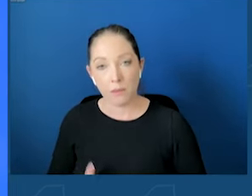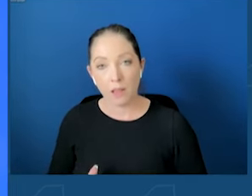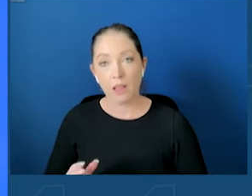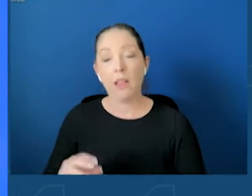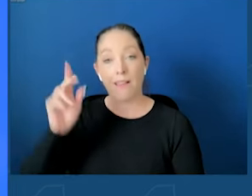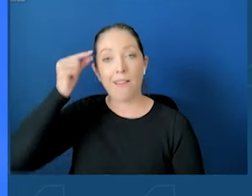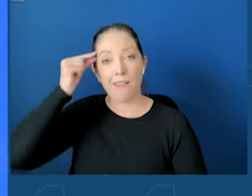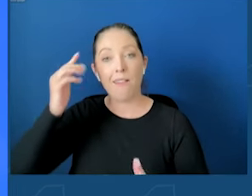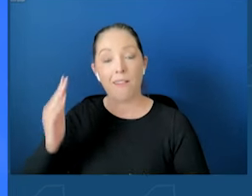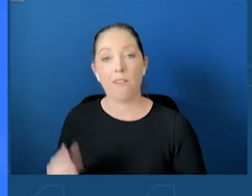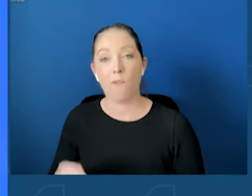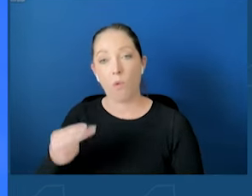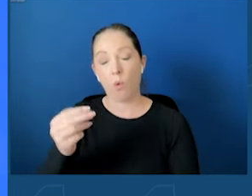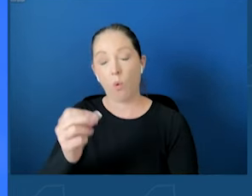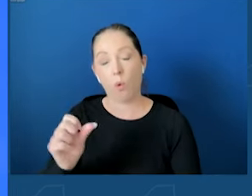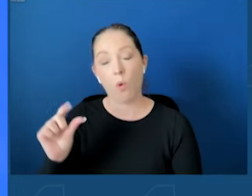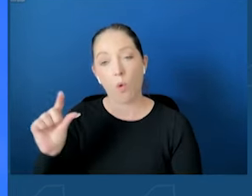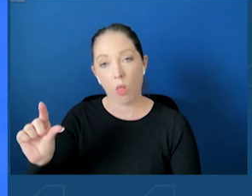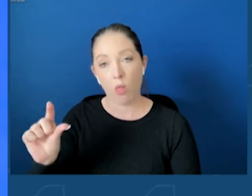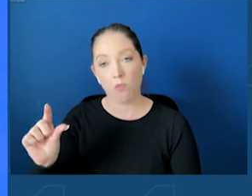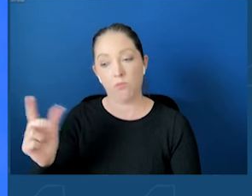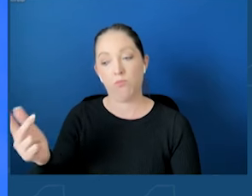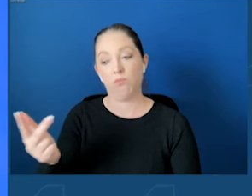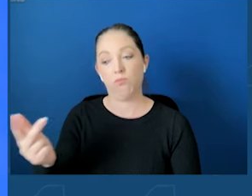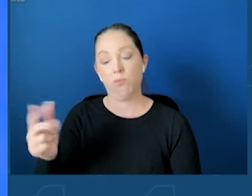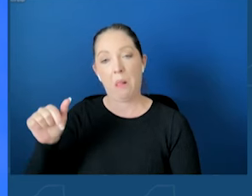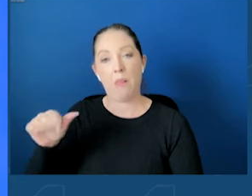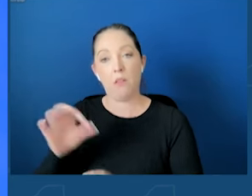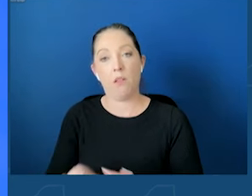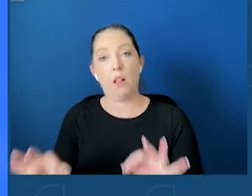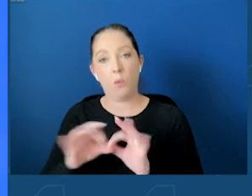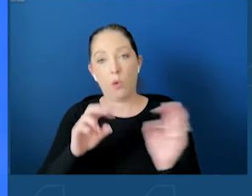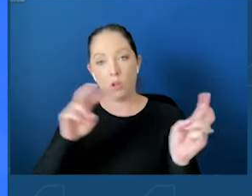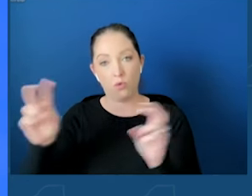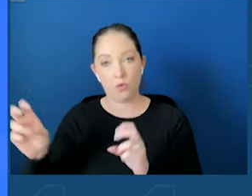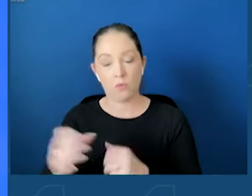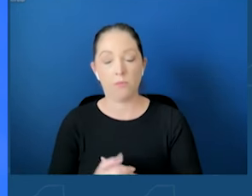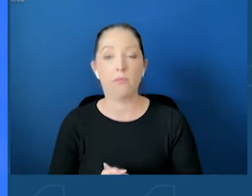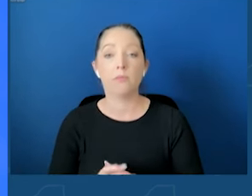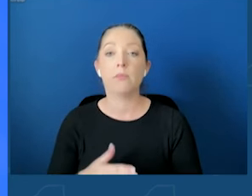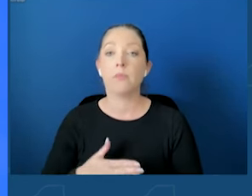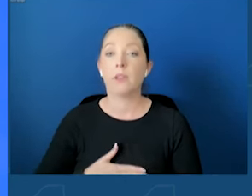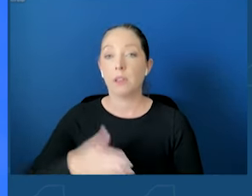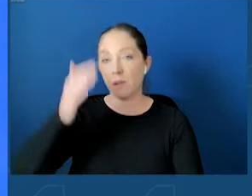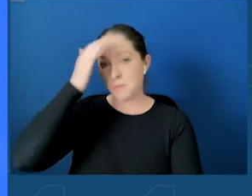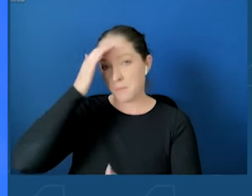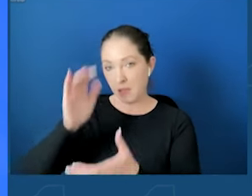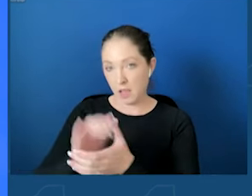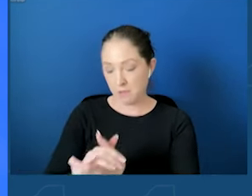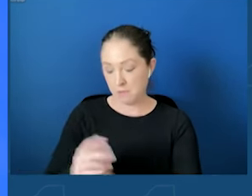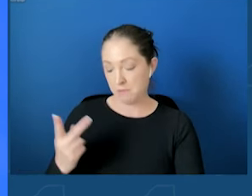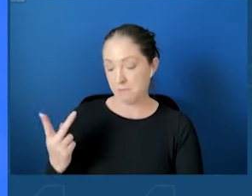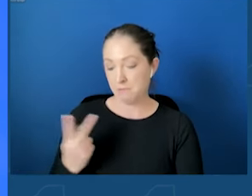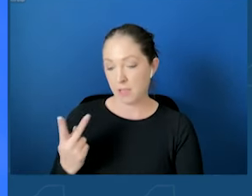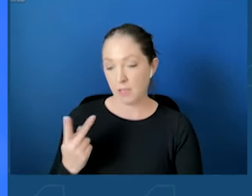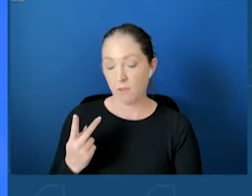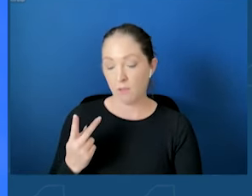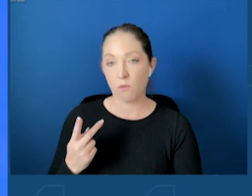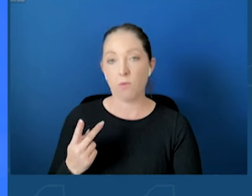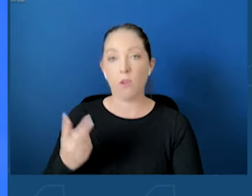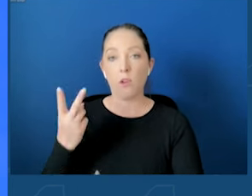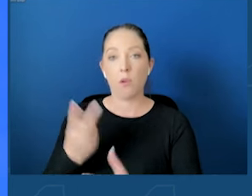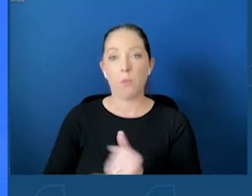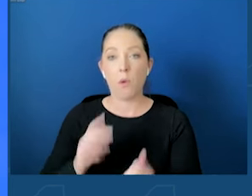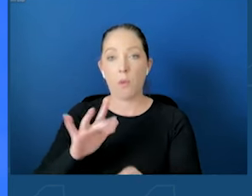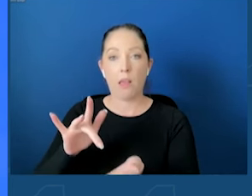on this important issue. My loving husband, Jeff, and I were both middle school teachers